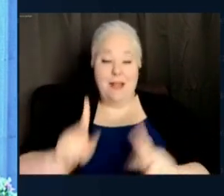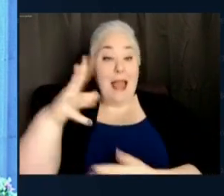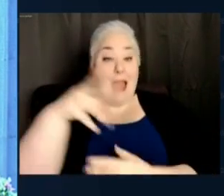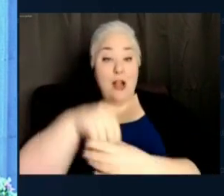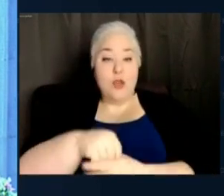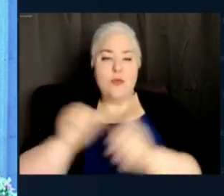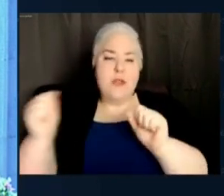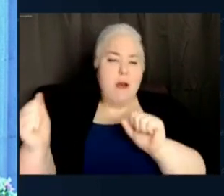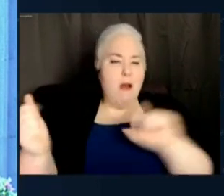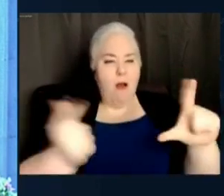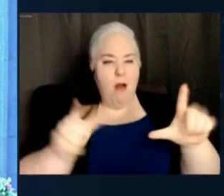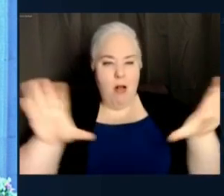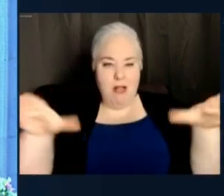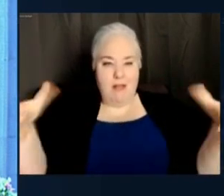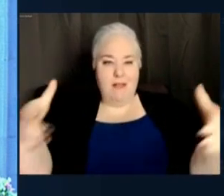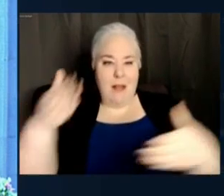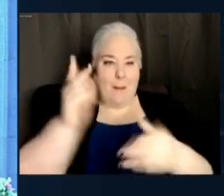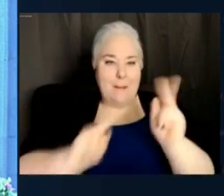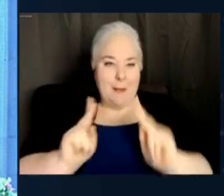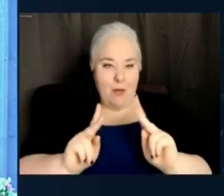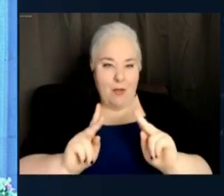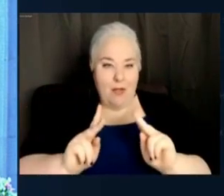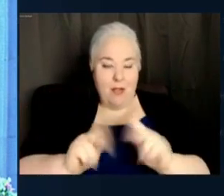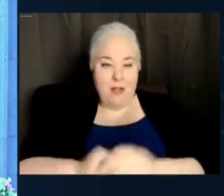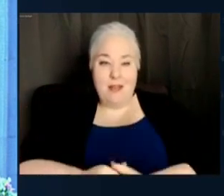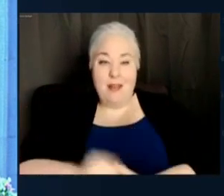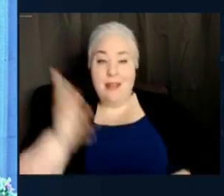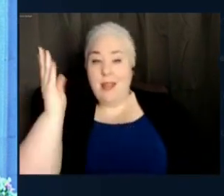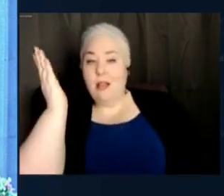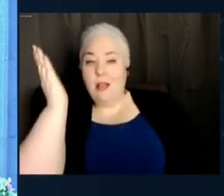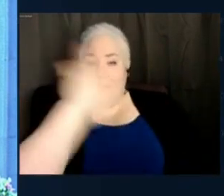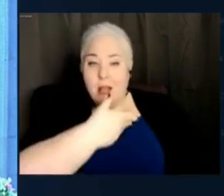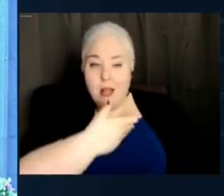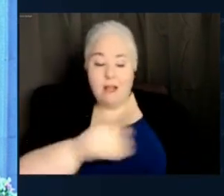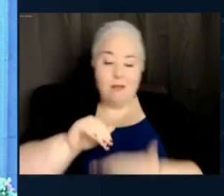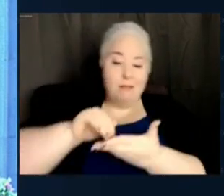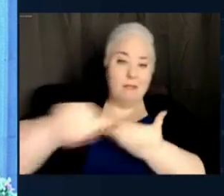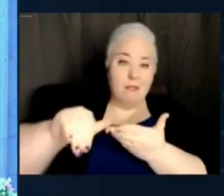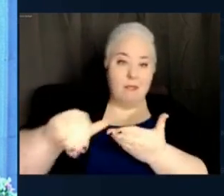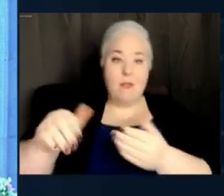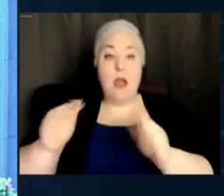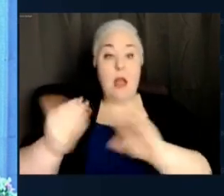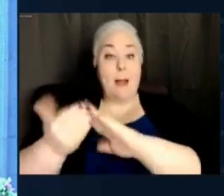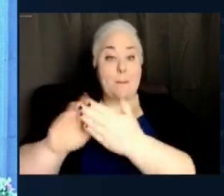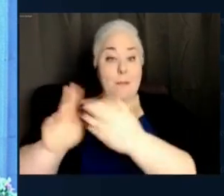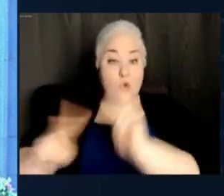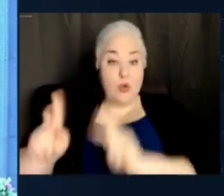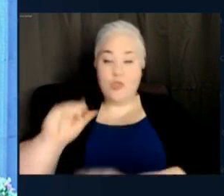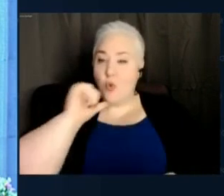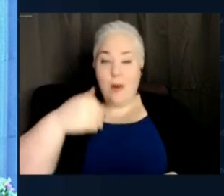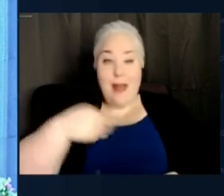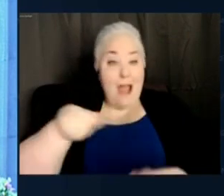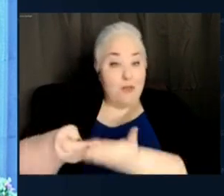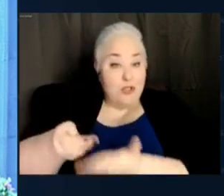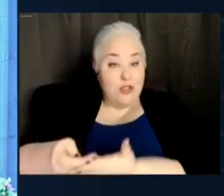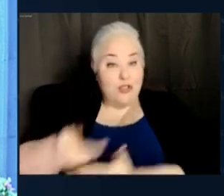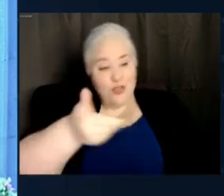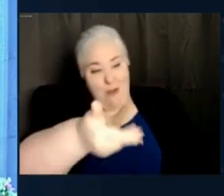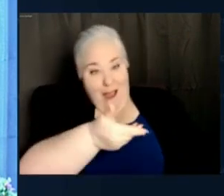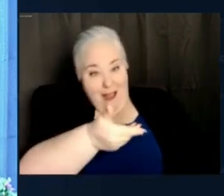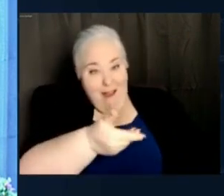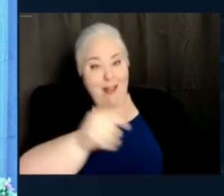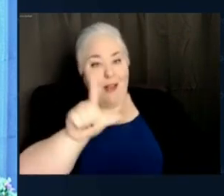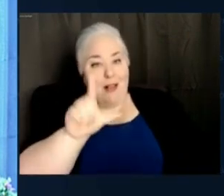people. The underserved, the overlooked, the communities that don't have the resources to hire lobbyists, or pursue special